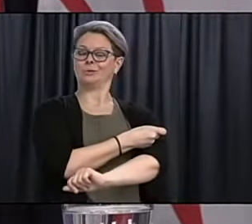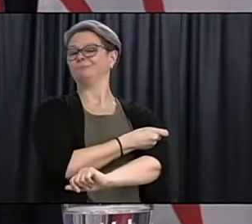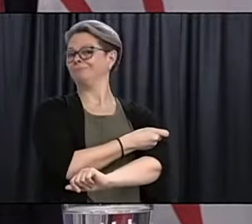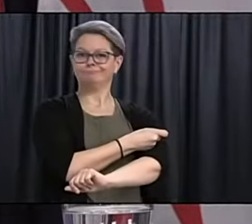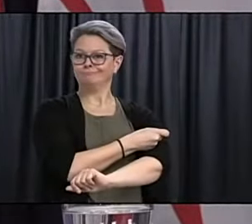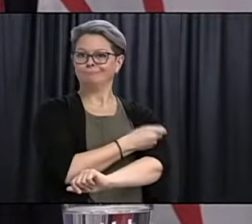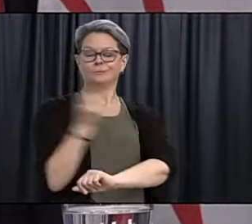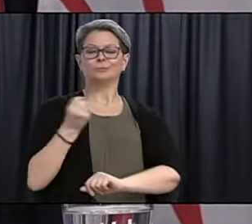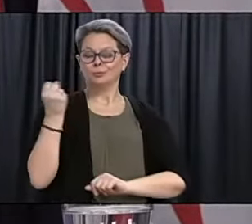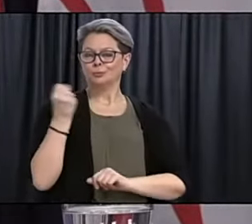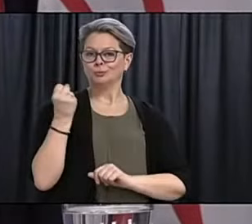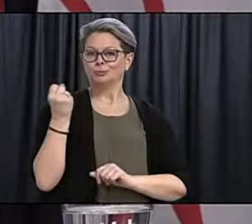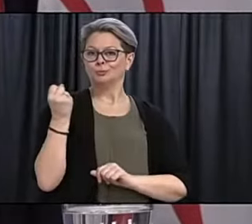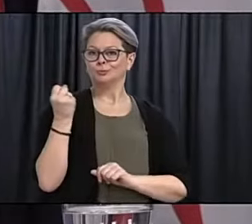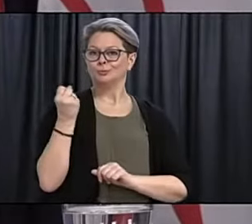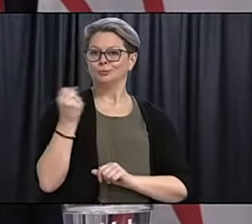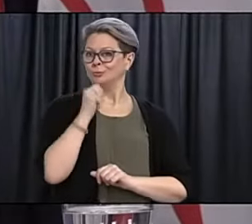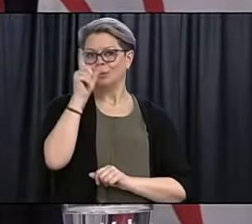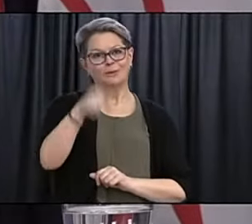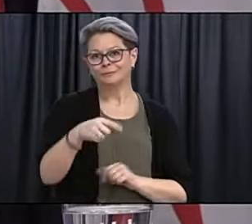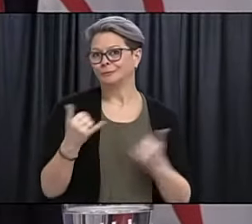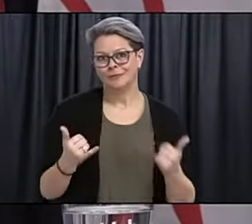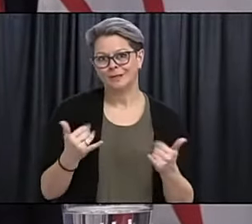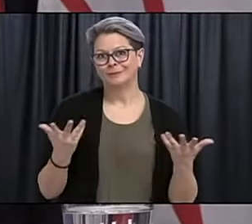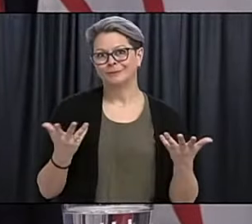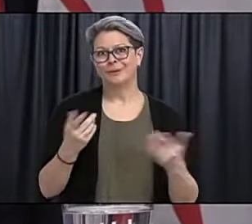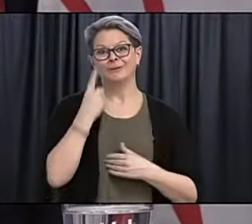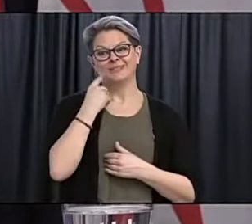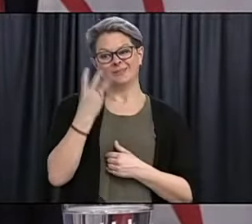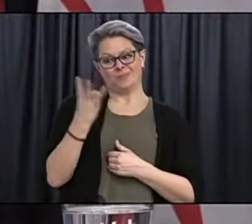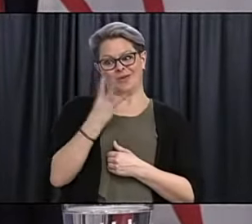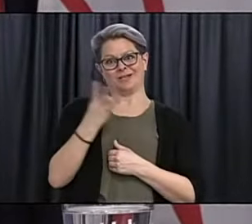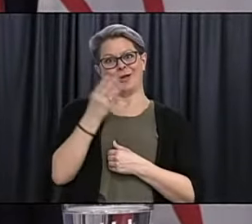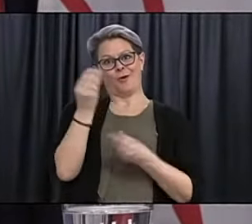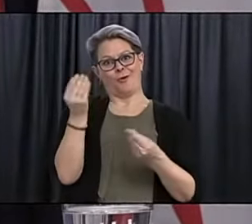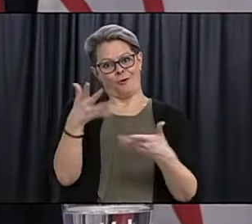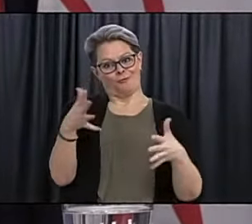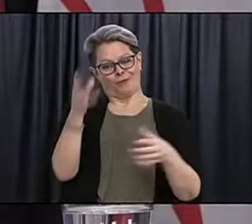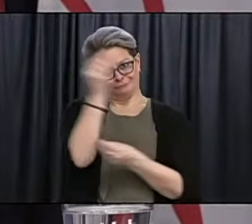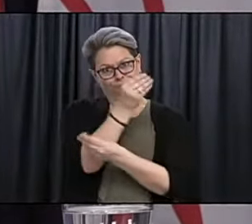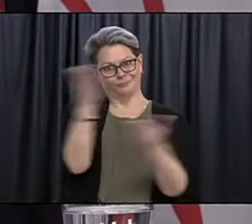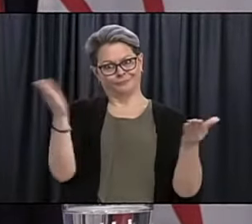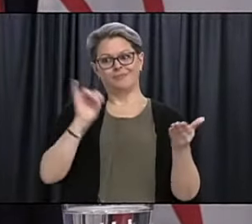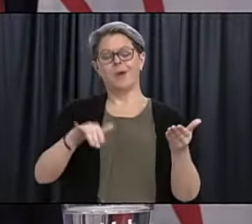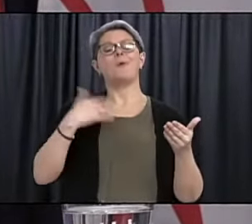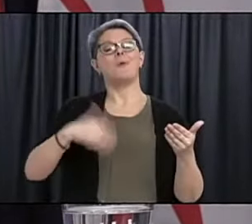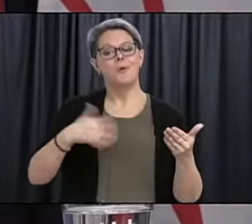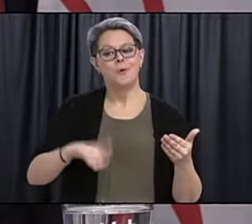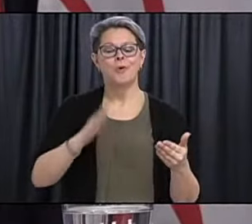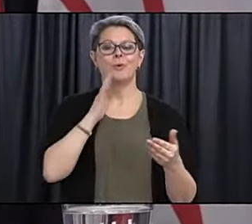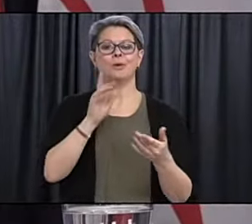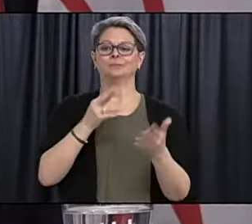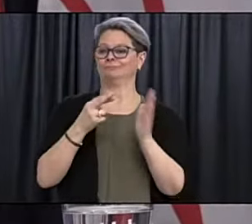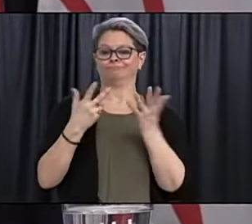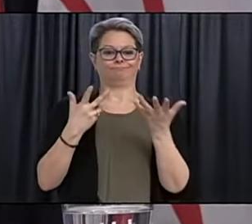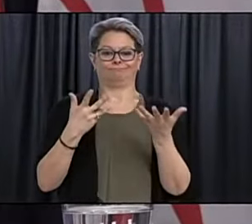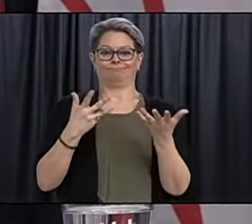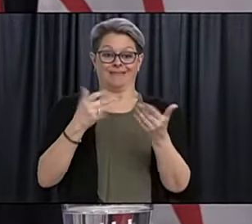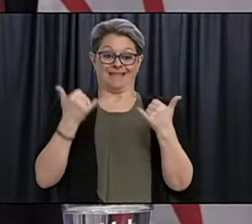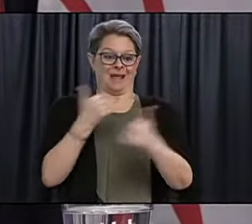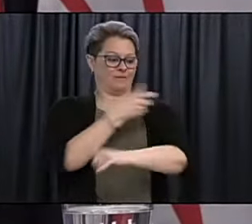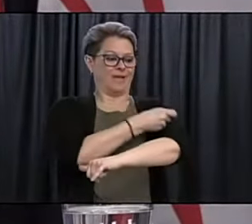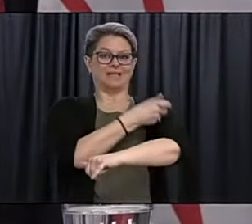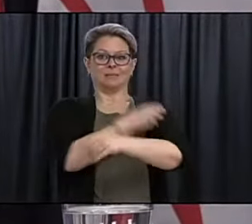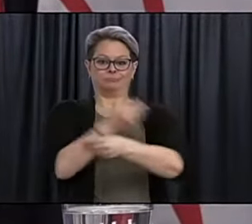So, you know, as we said on Wednesday, that was a true game changer in how we could kind of manage the vaccine distribution